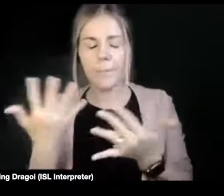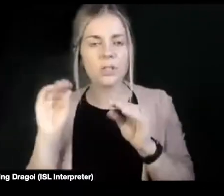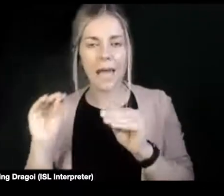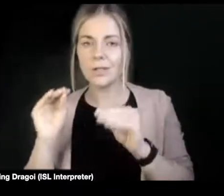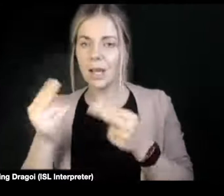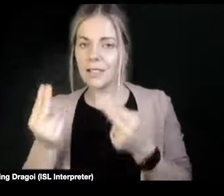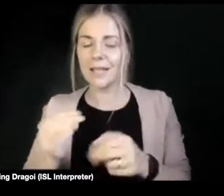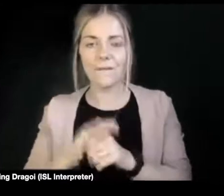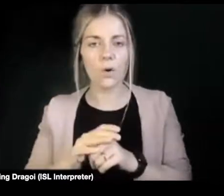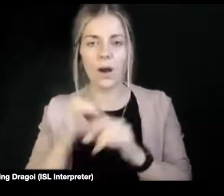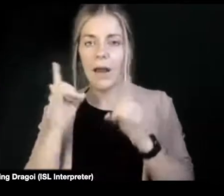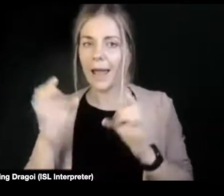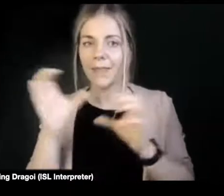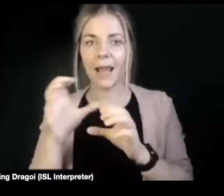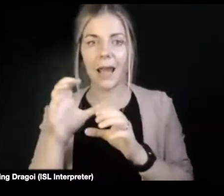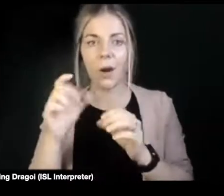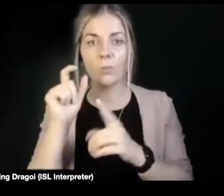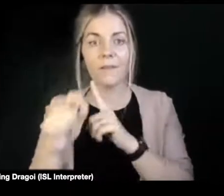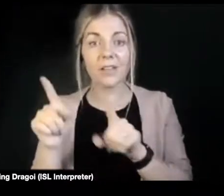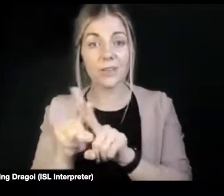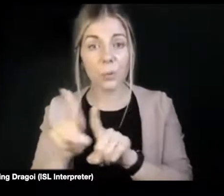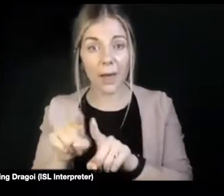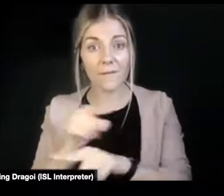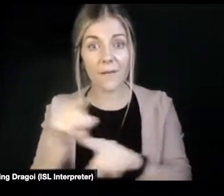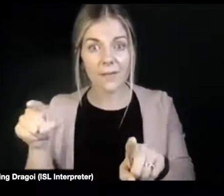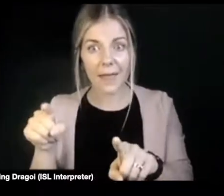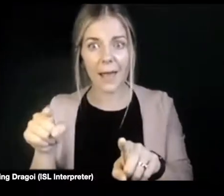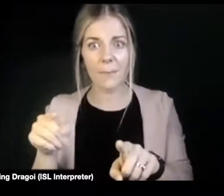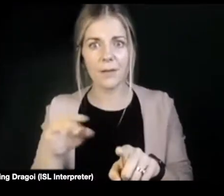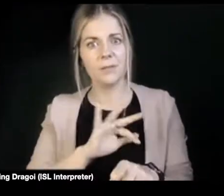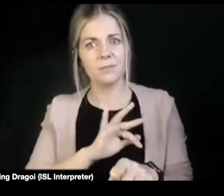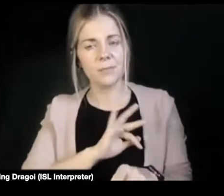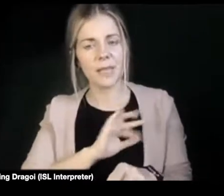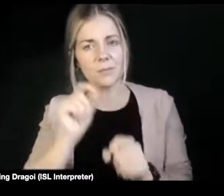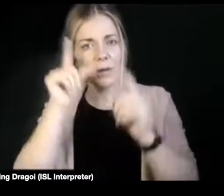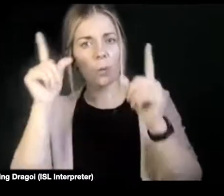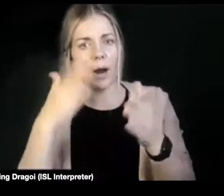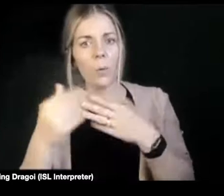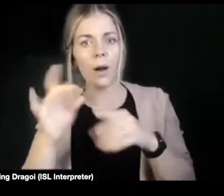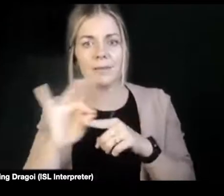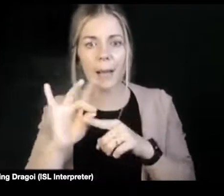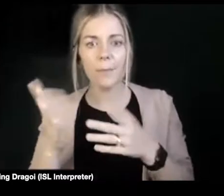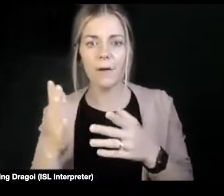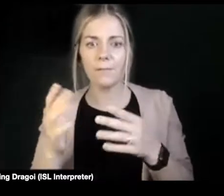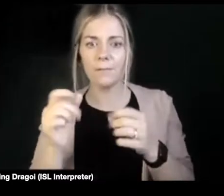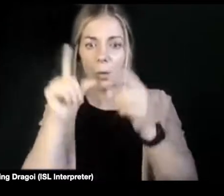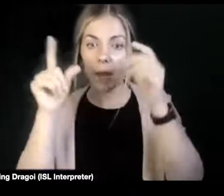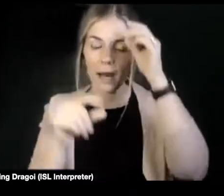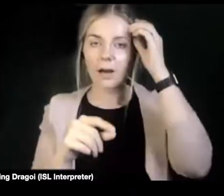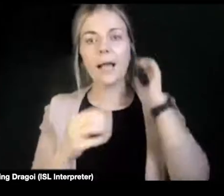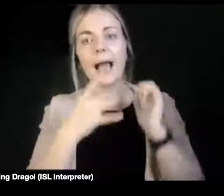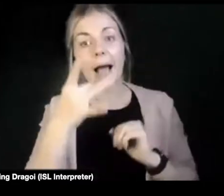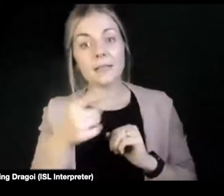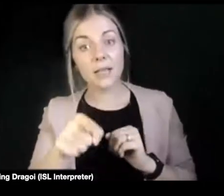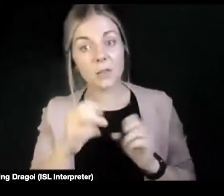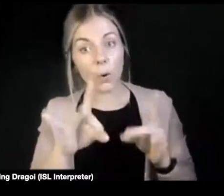healthcare professionals as well, to be able to ask the questions, which speculum can you use? You know, is it okay to use a bigger one or the average